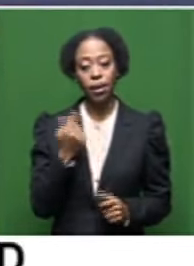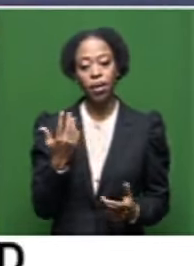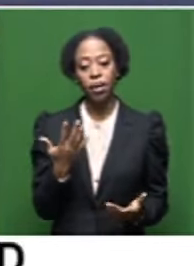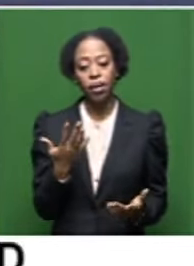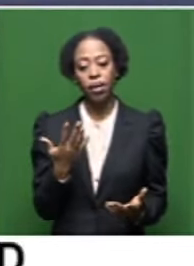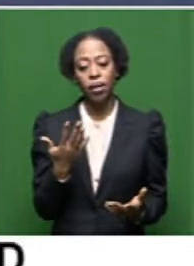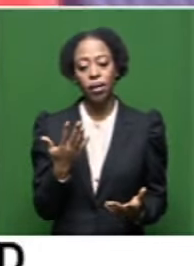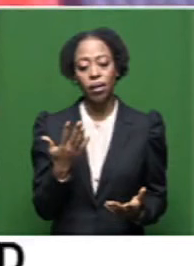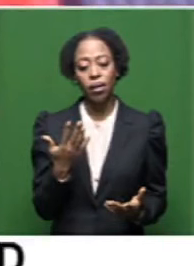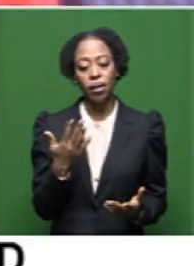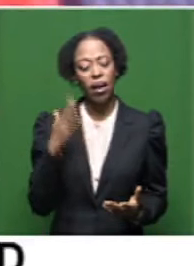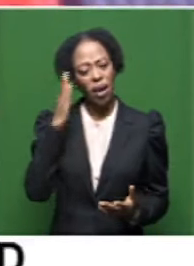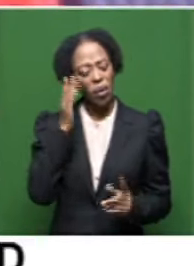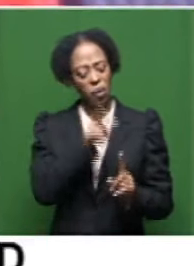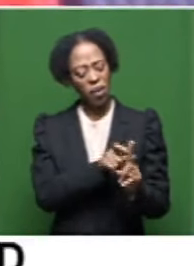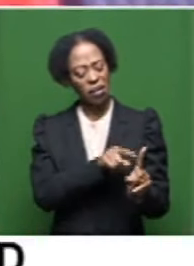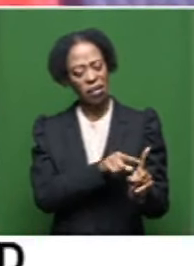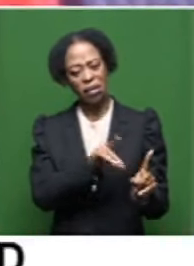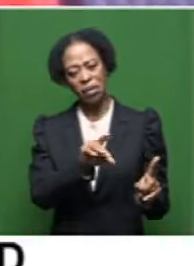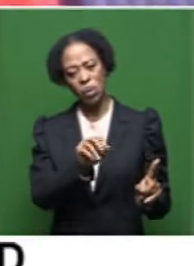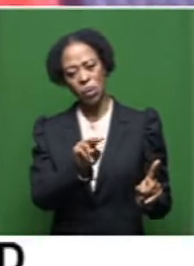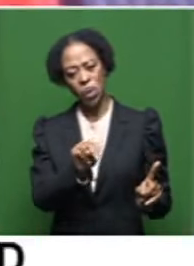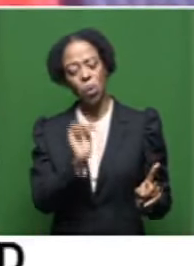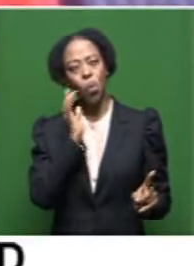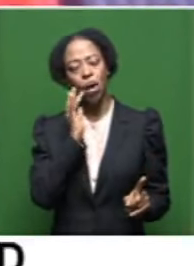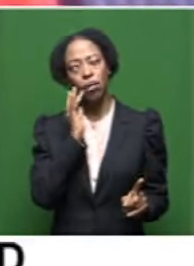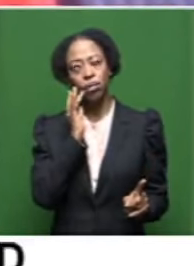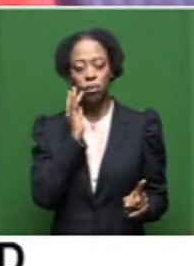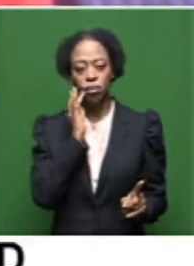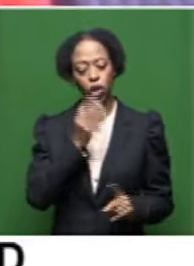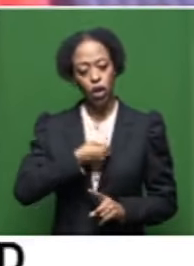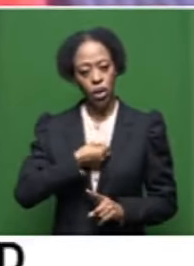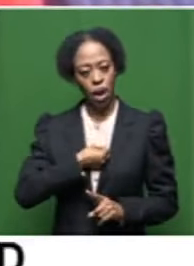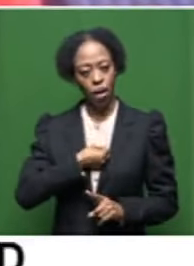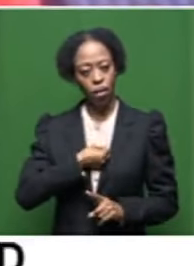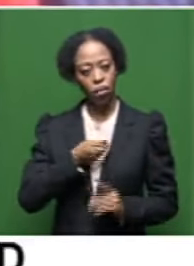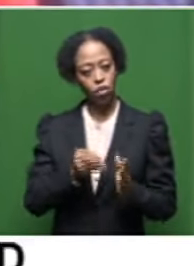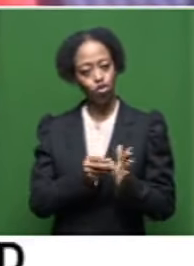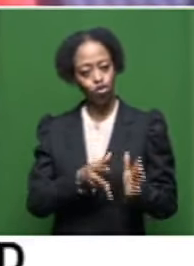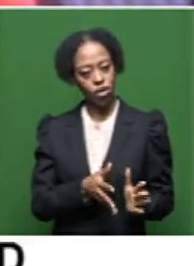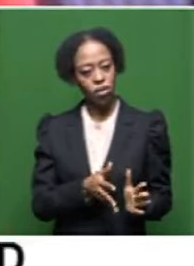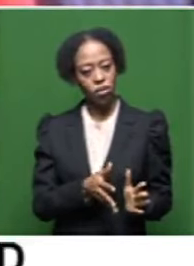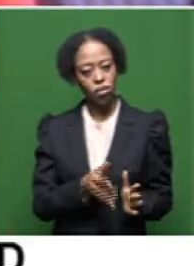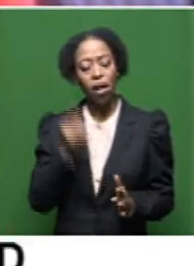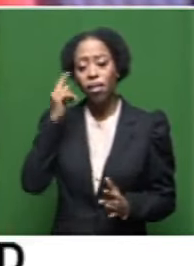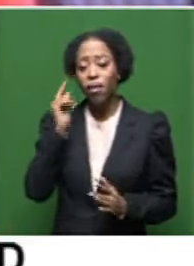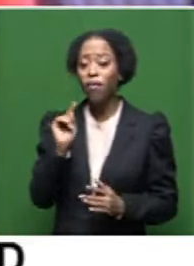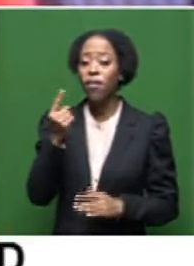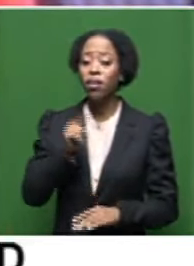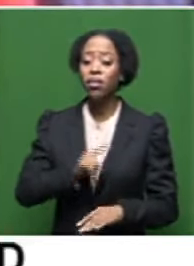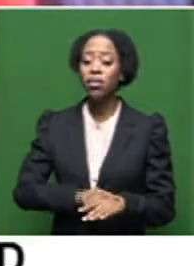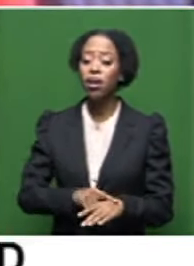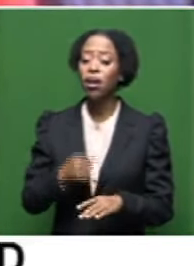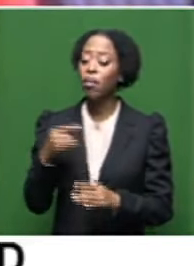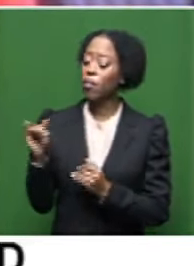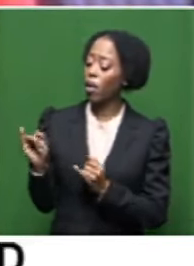about the person called Don Matera when I was, you know, young as a student. I think the first time I was